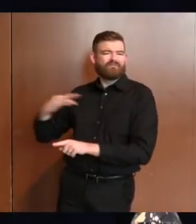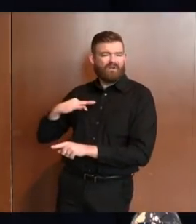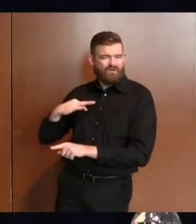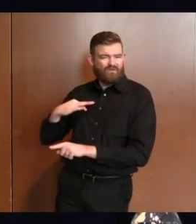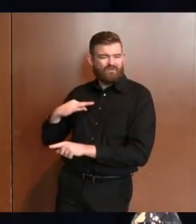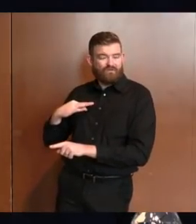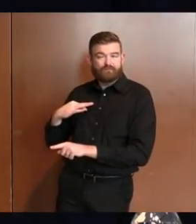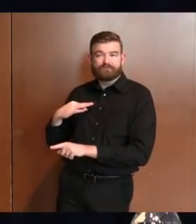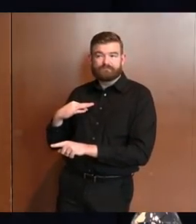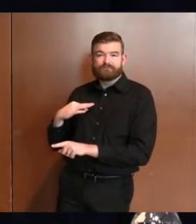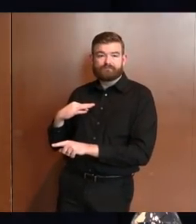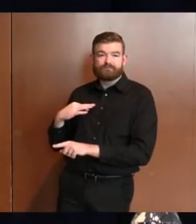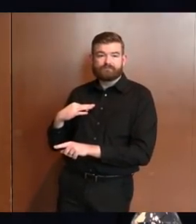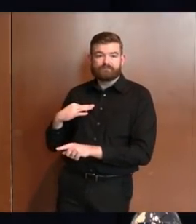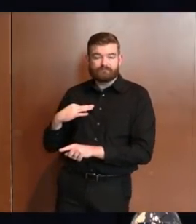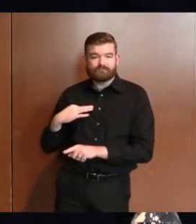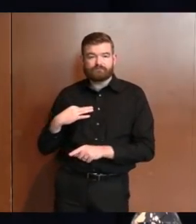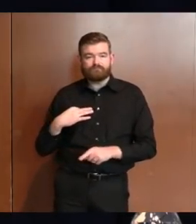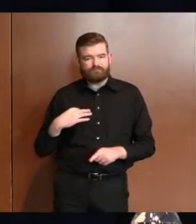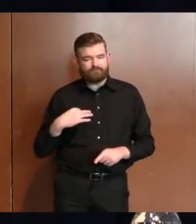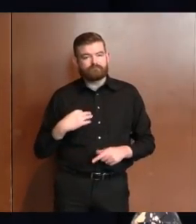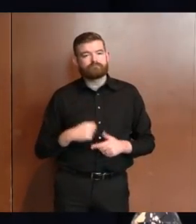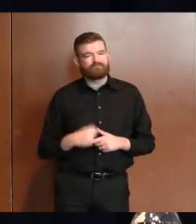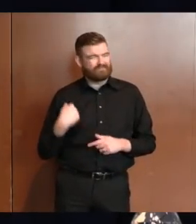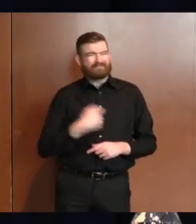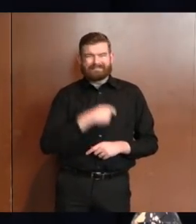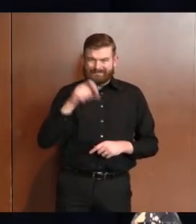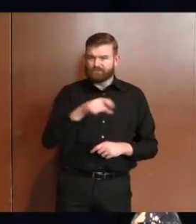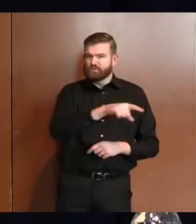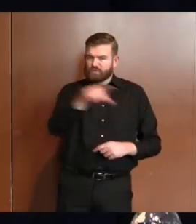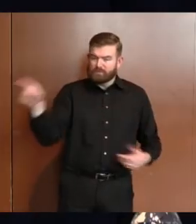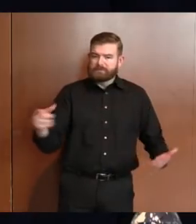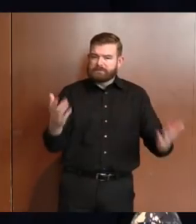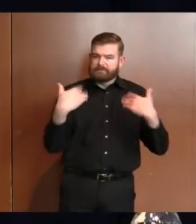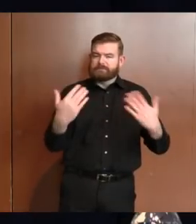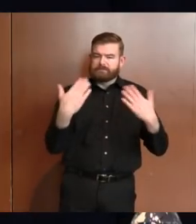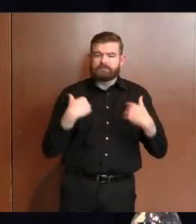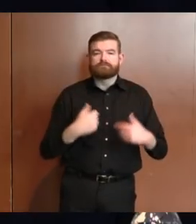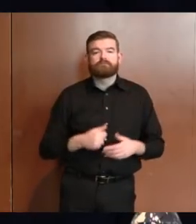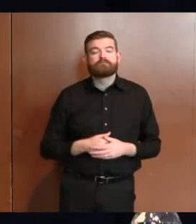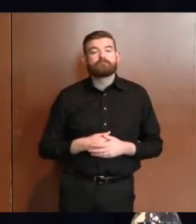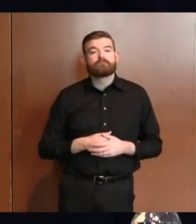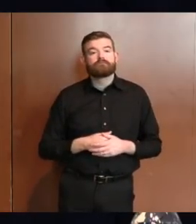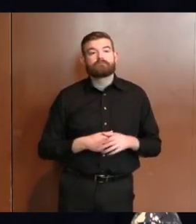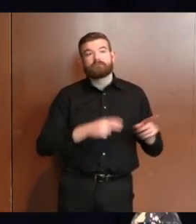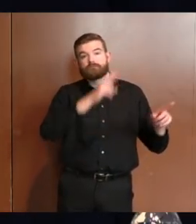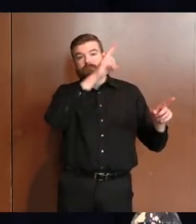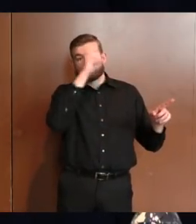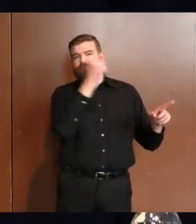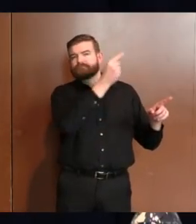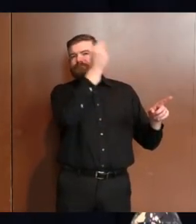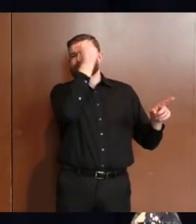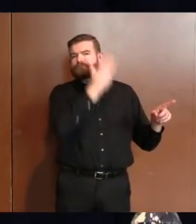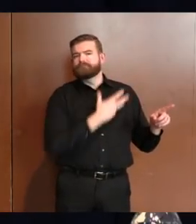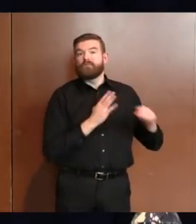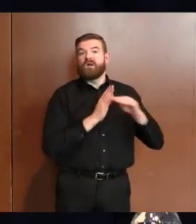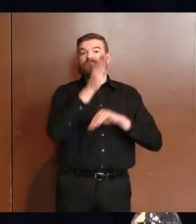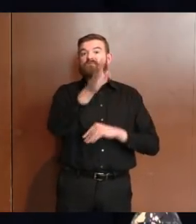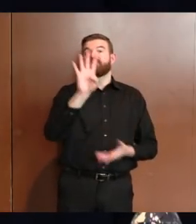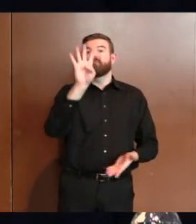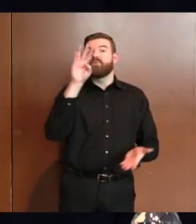to sign up. We need you. Our hospitals are reporting over 4,000